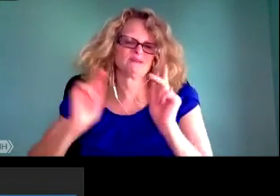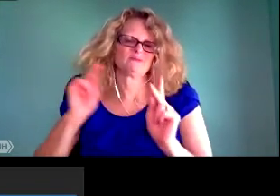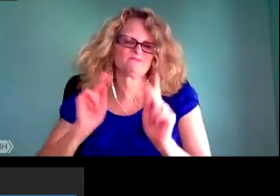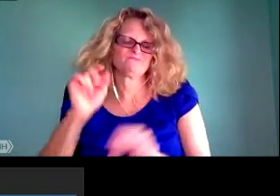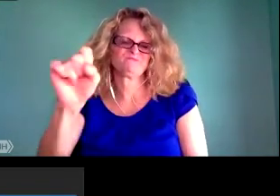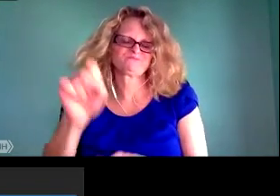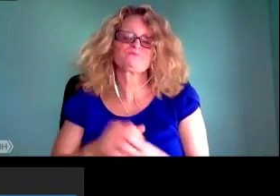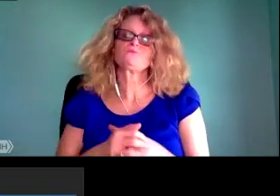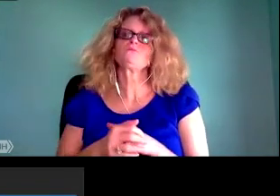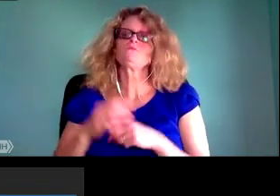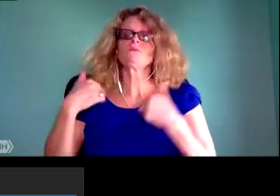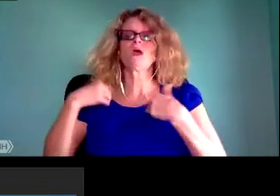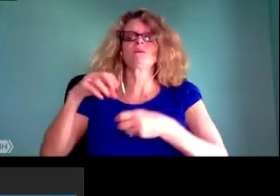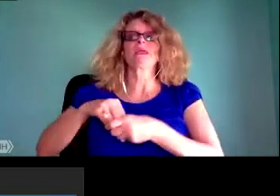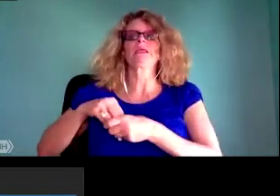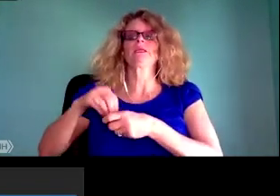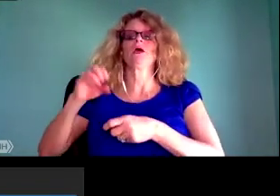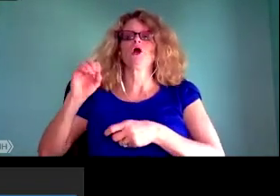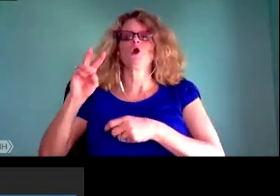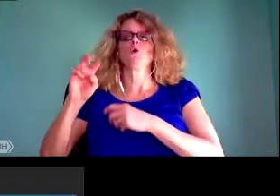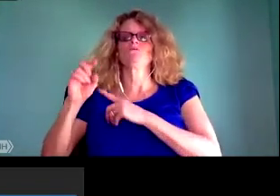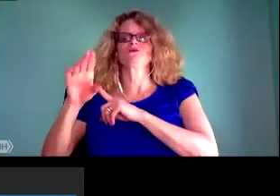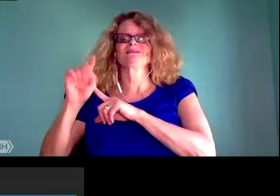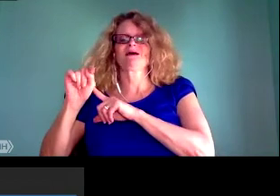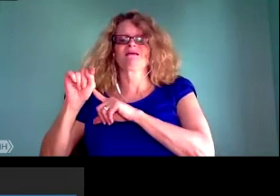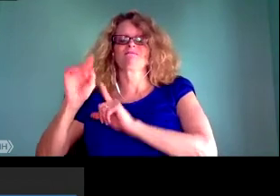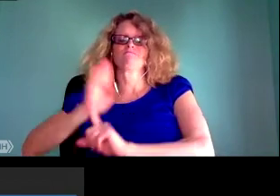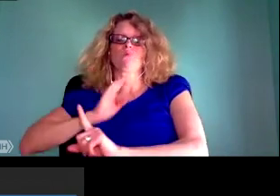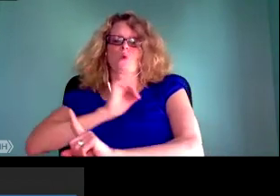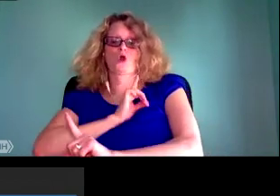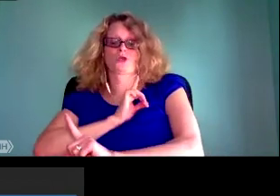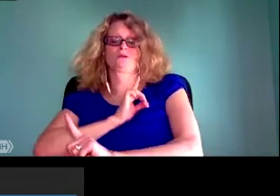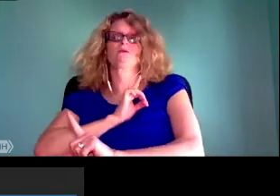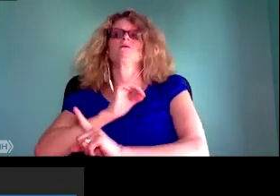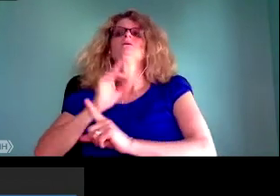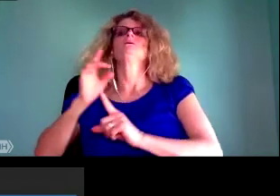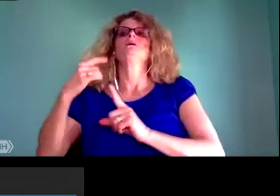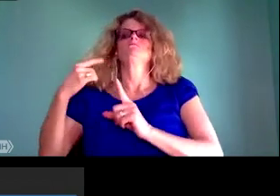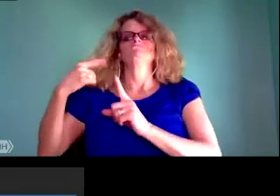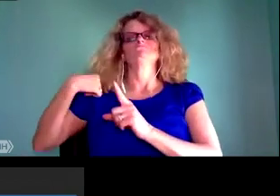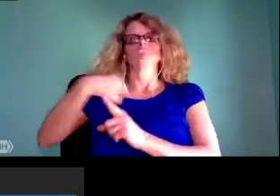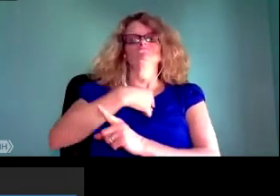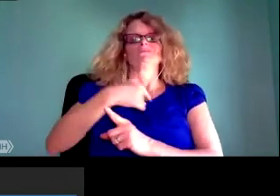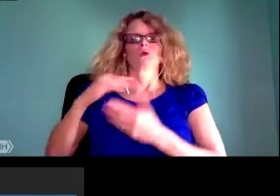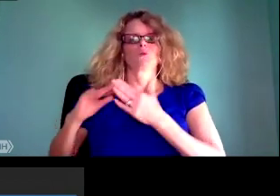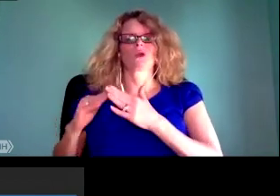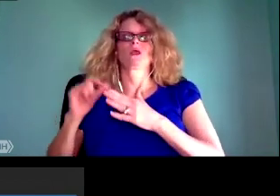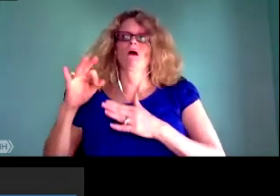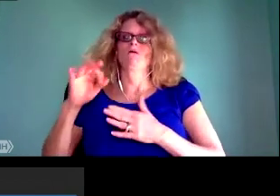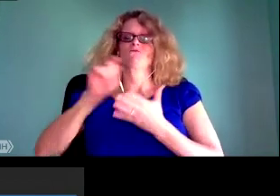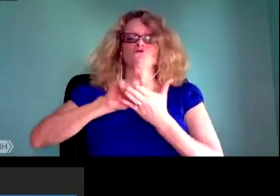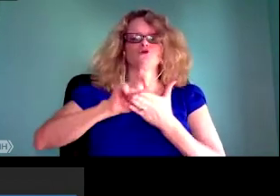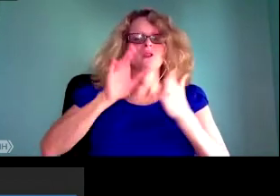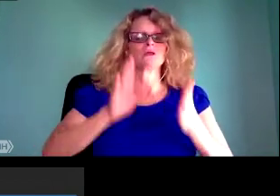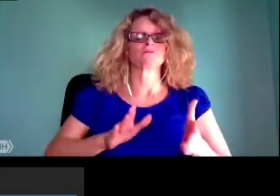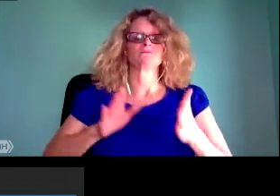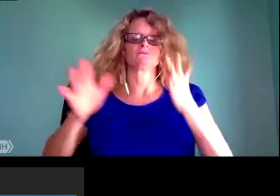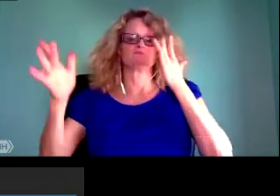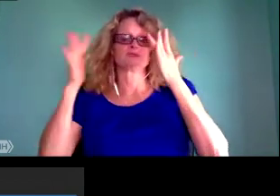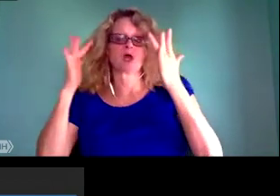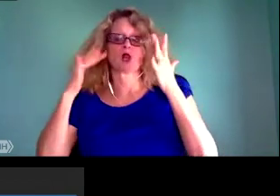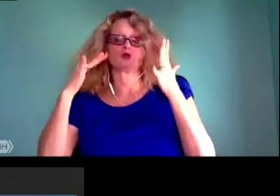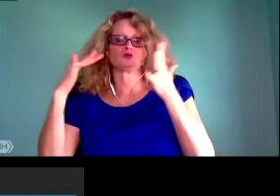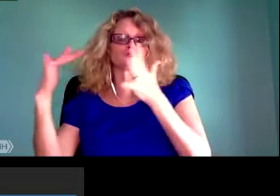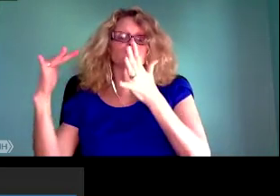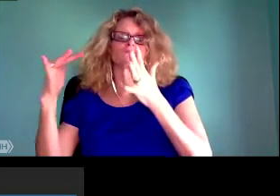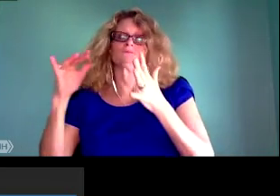to undermining democracy around the world, its role in genocide